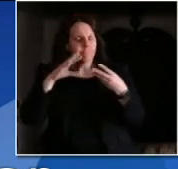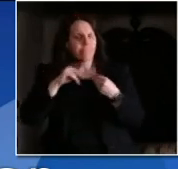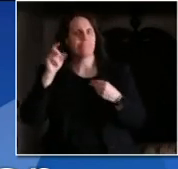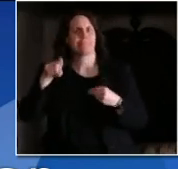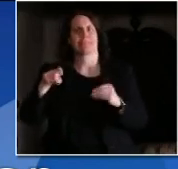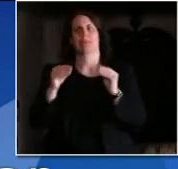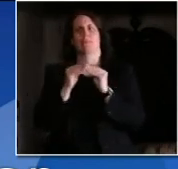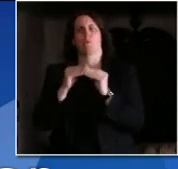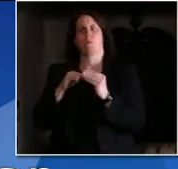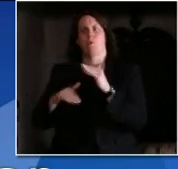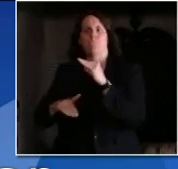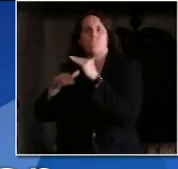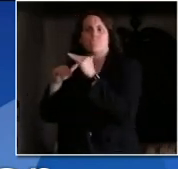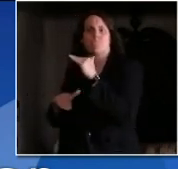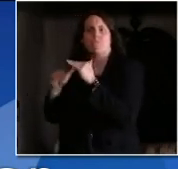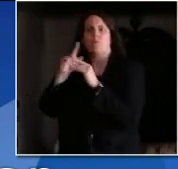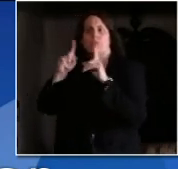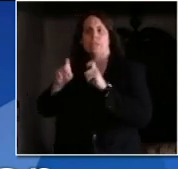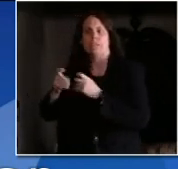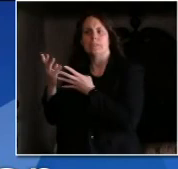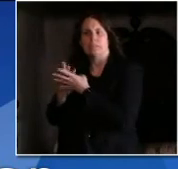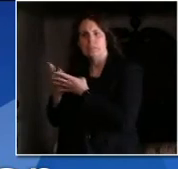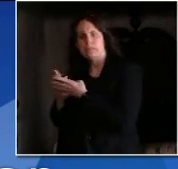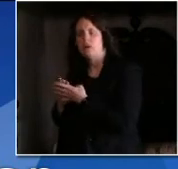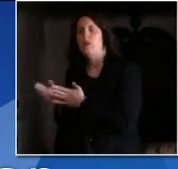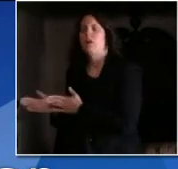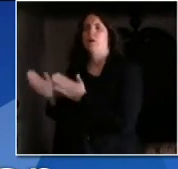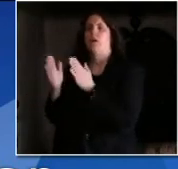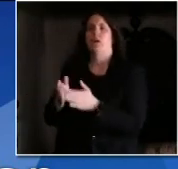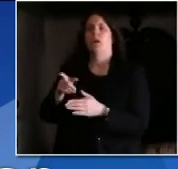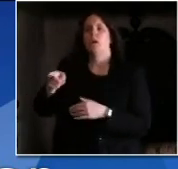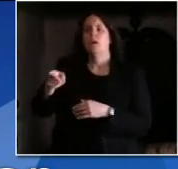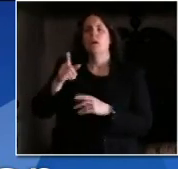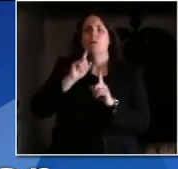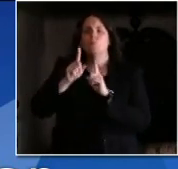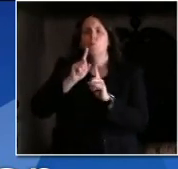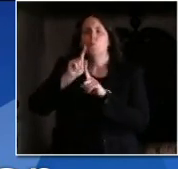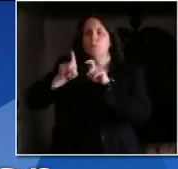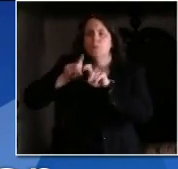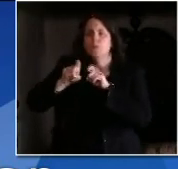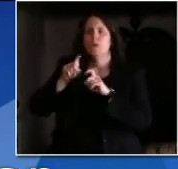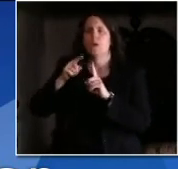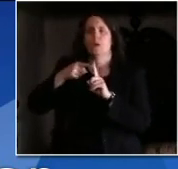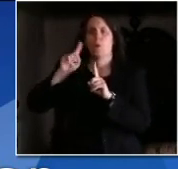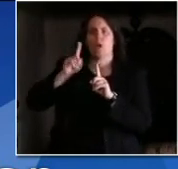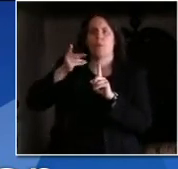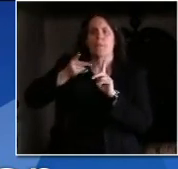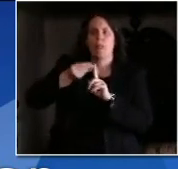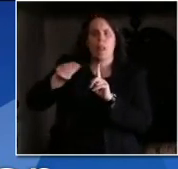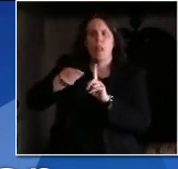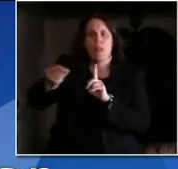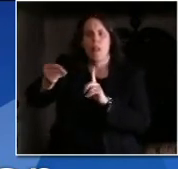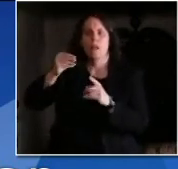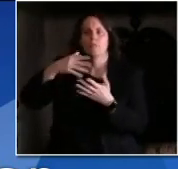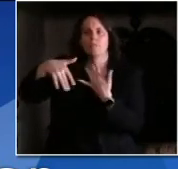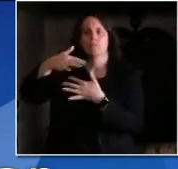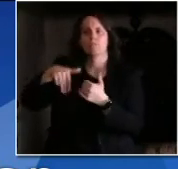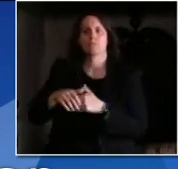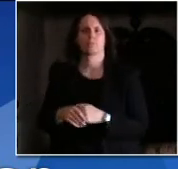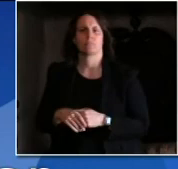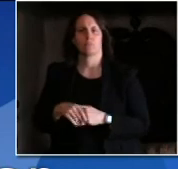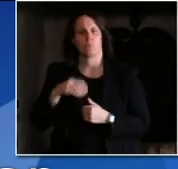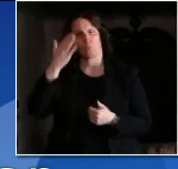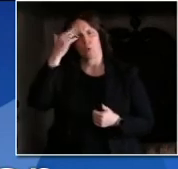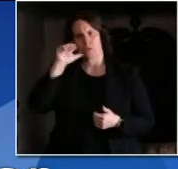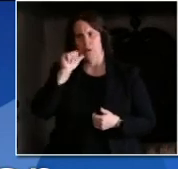be done long term in the short run why aren't we seeing more of the testing capacity being used if it's available it's a great question